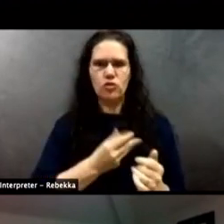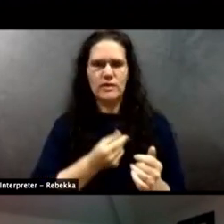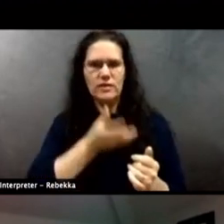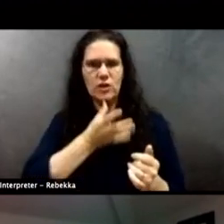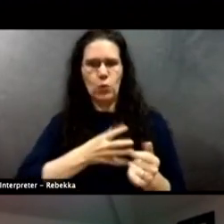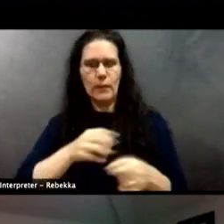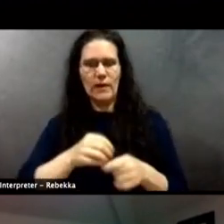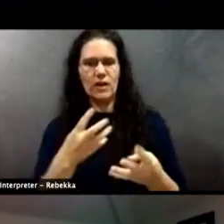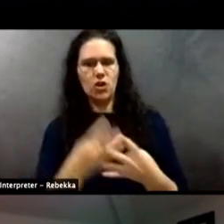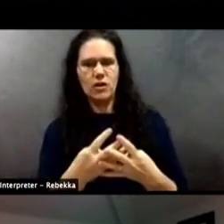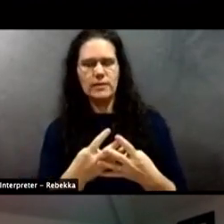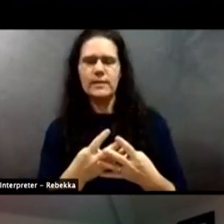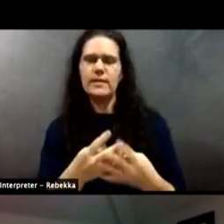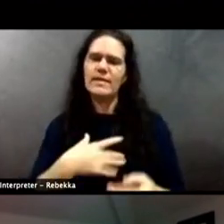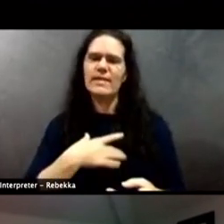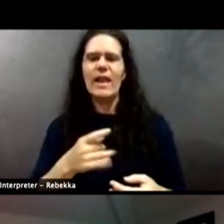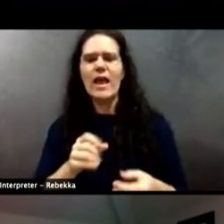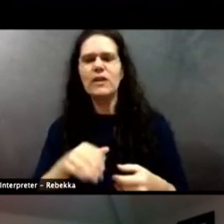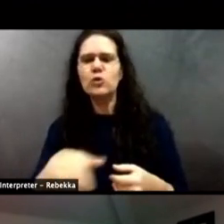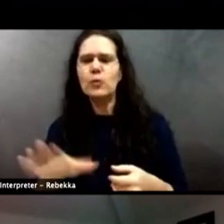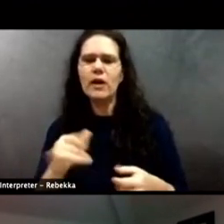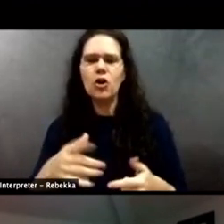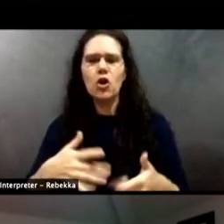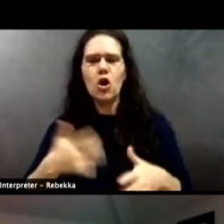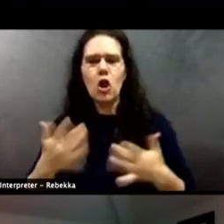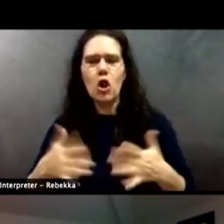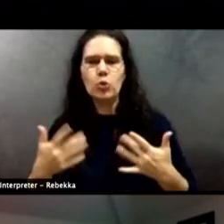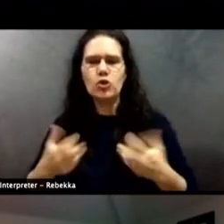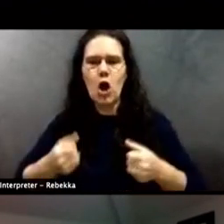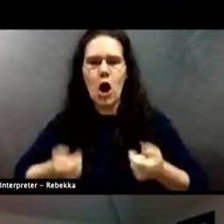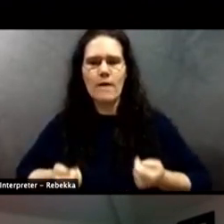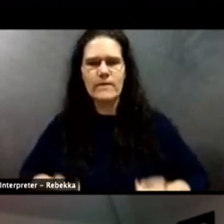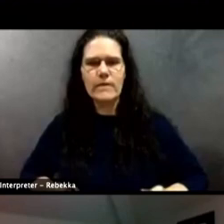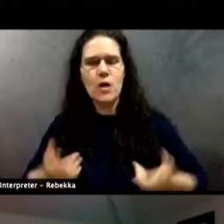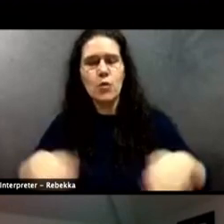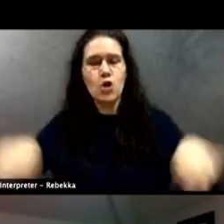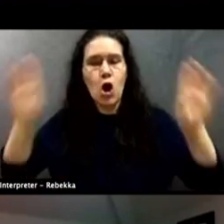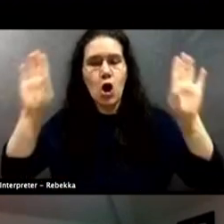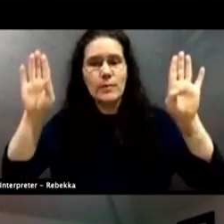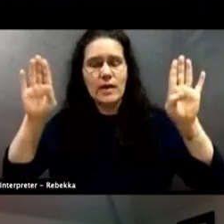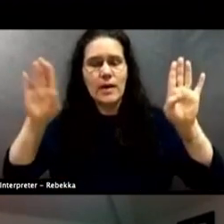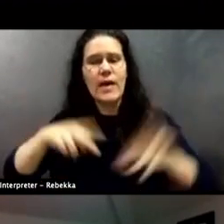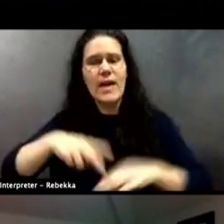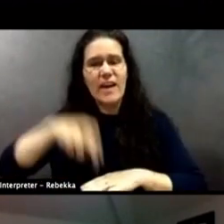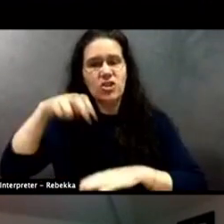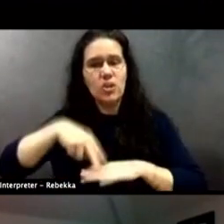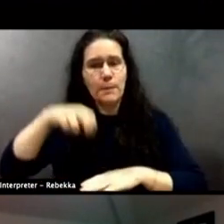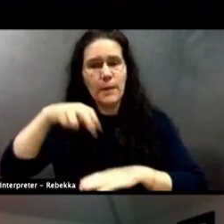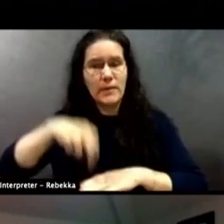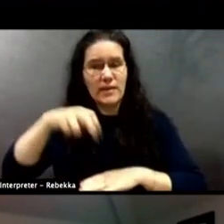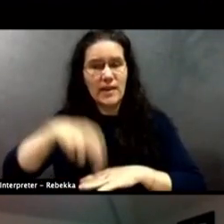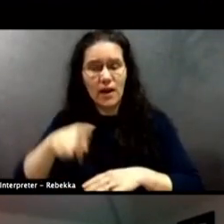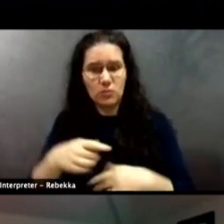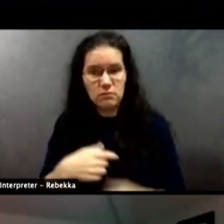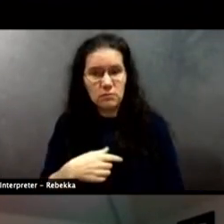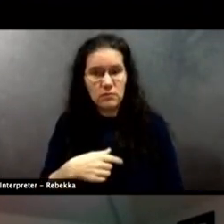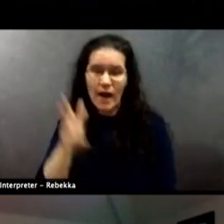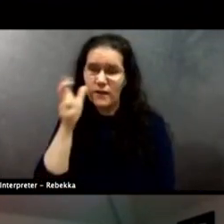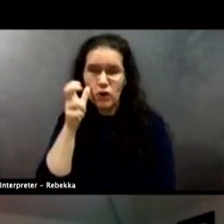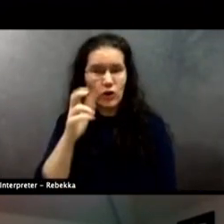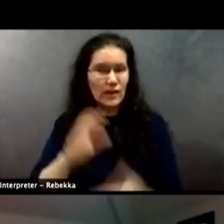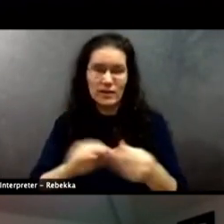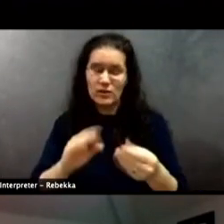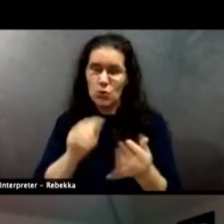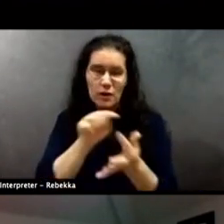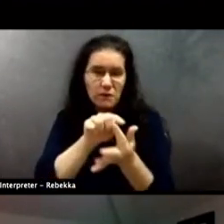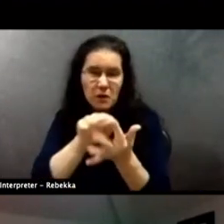to make her take her clothes off, put her arms up, and have her jump up and down in the air. I have heard this story from many